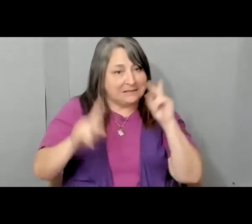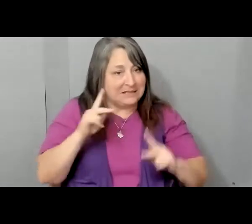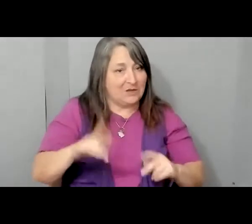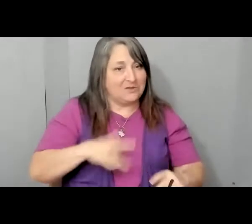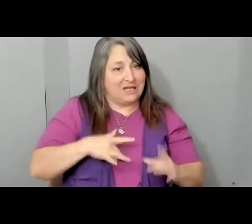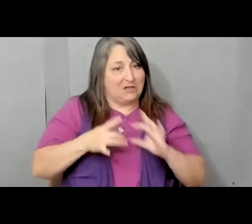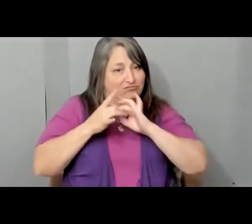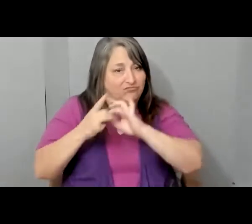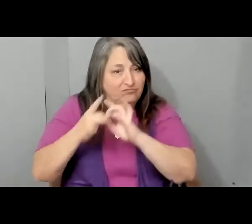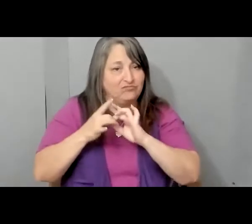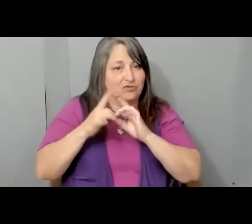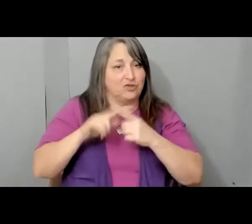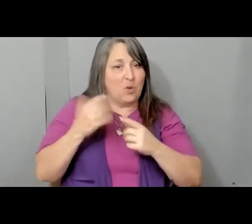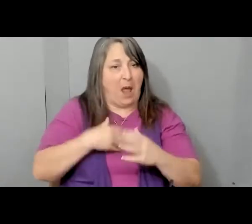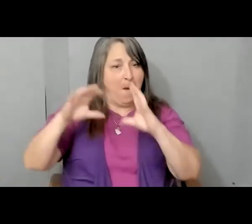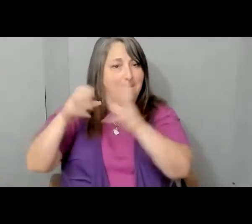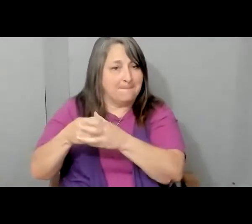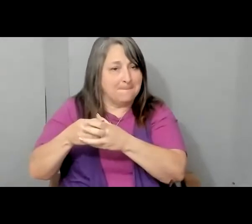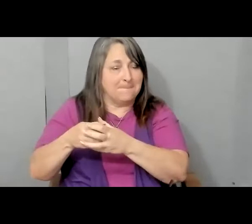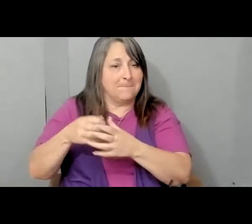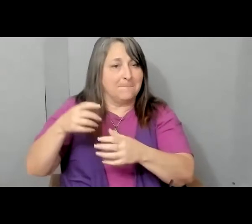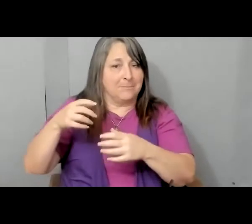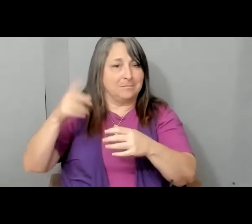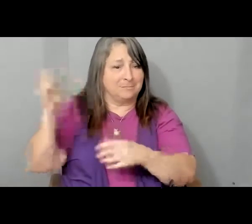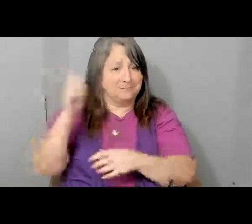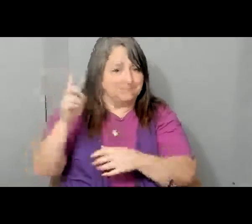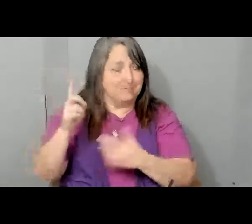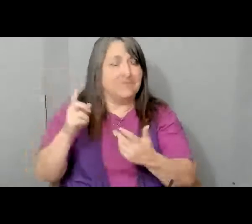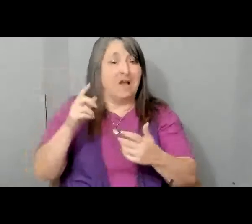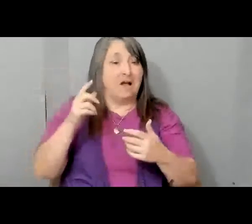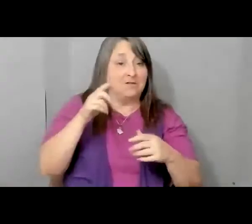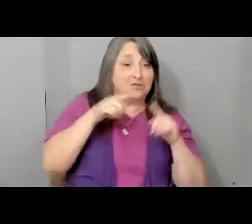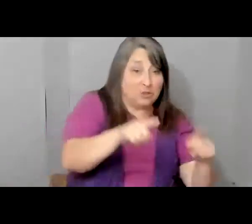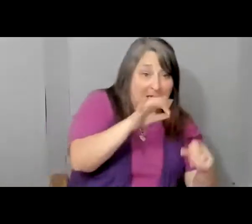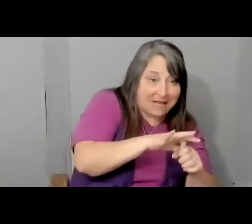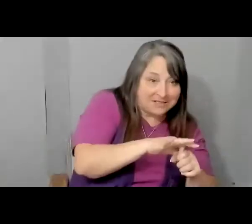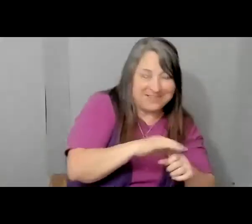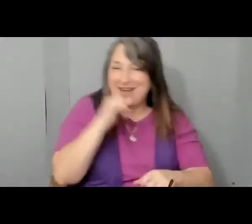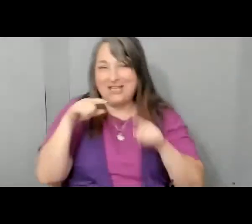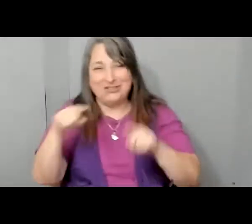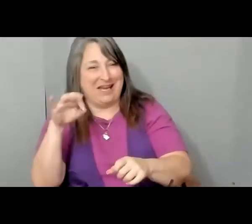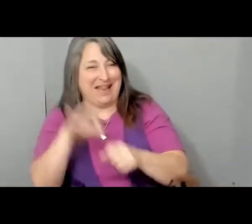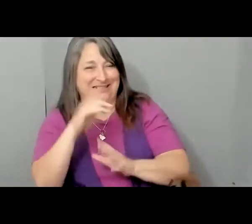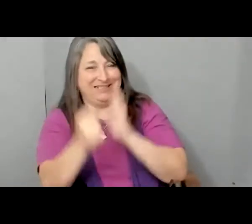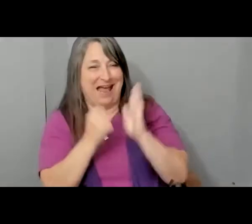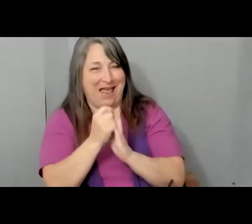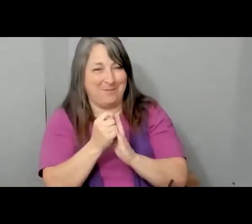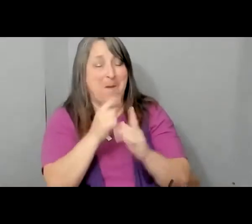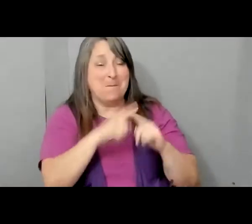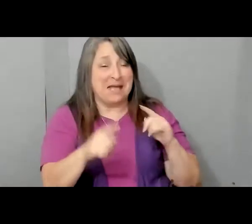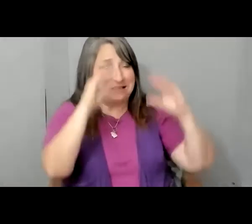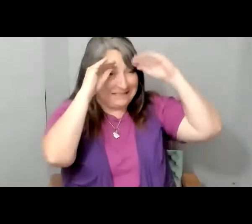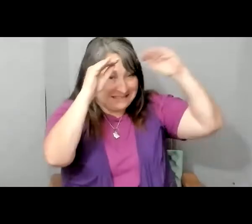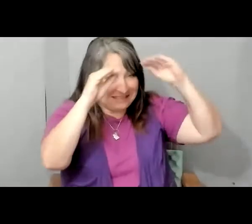to our party on and off election time. We've got to teach Latinos how to be lifetime voters and vote in